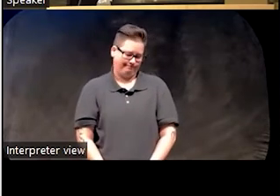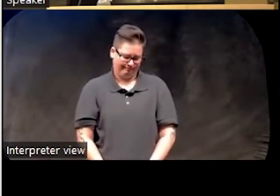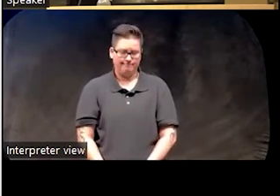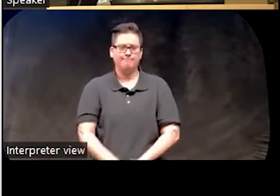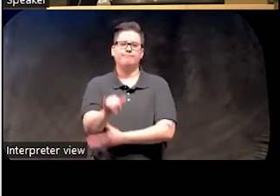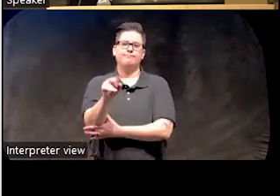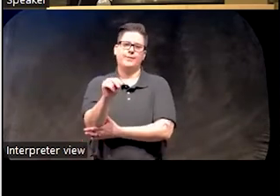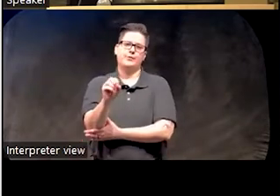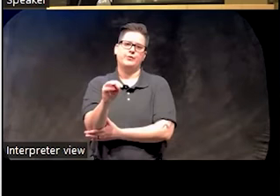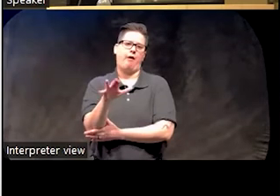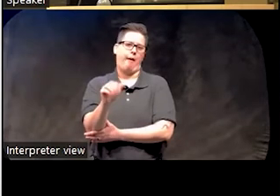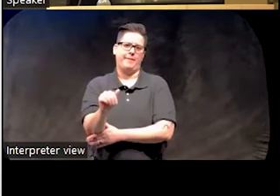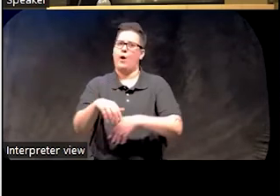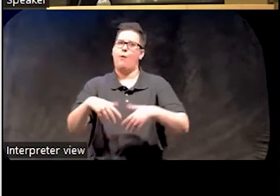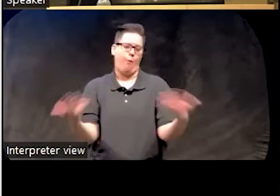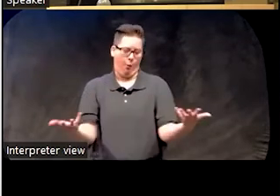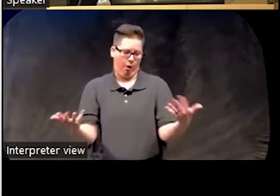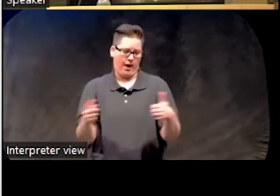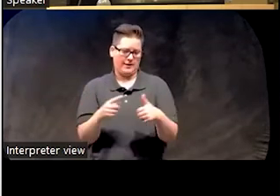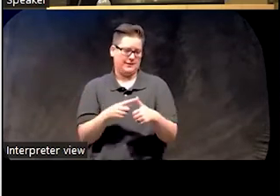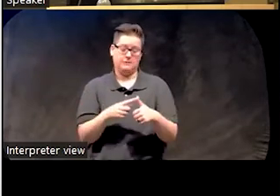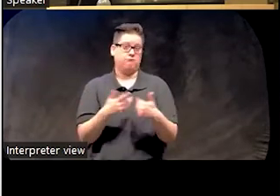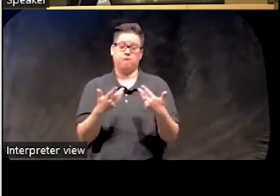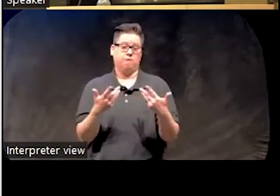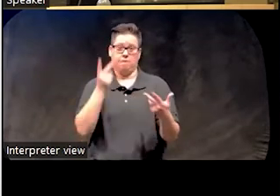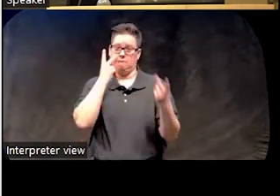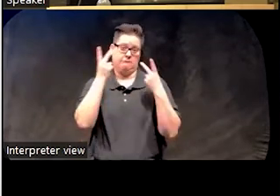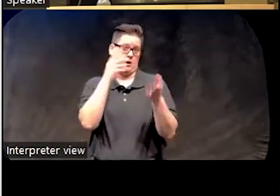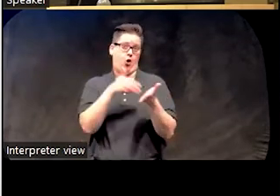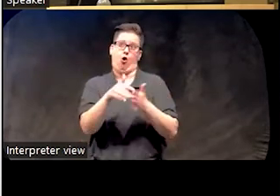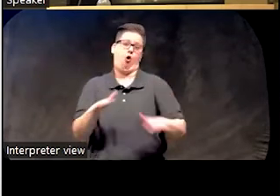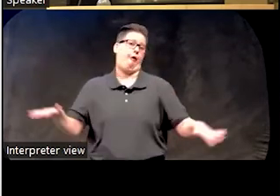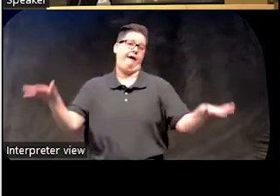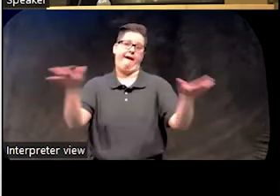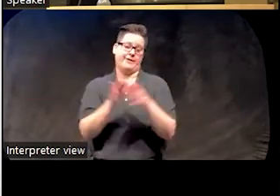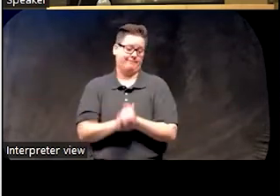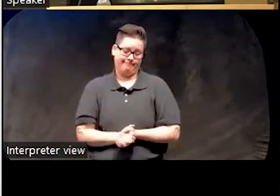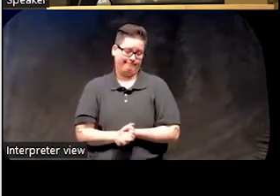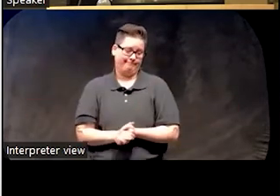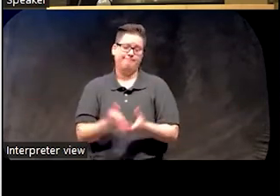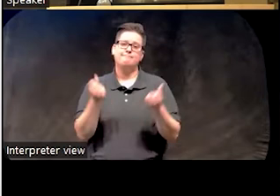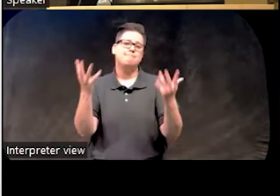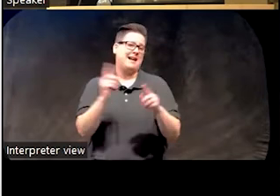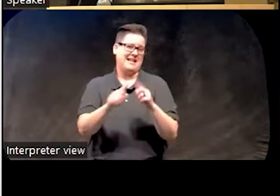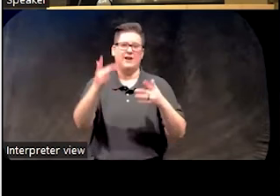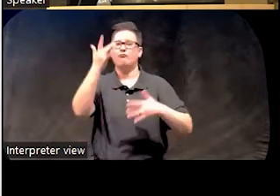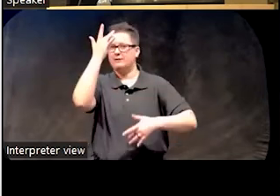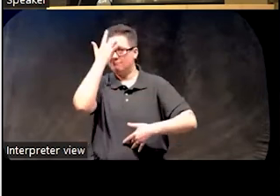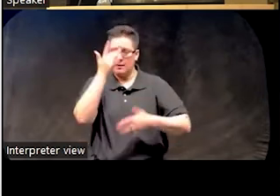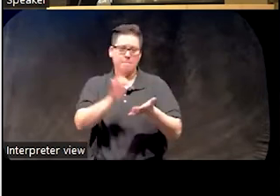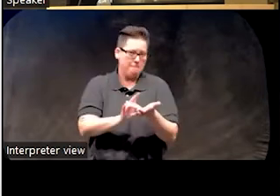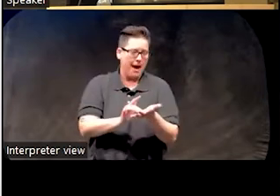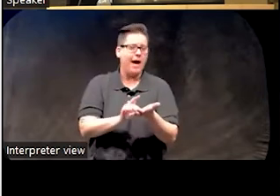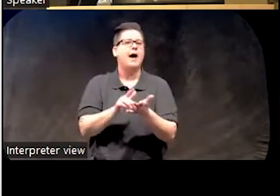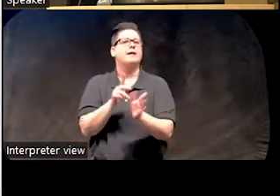So insomnia is certainly highly prevalent for us across a number of comorbidities, medical and